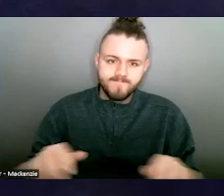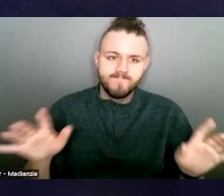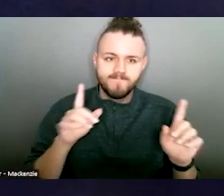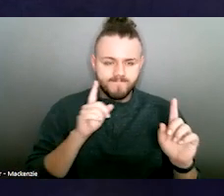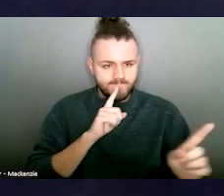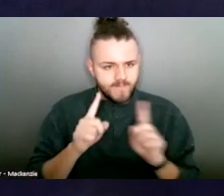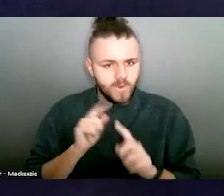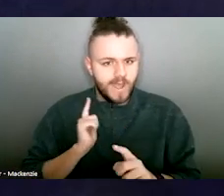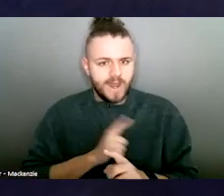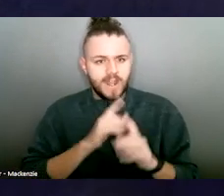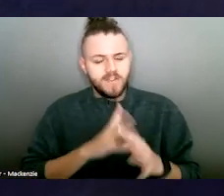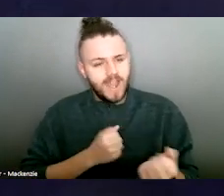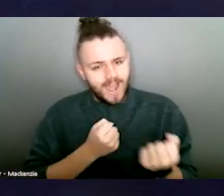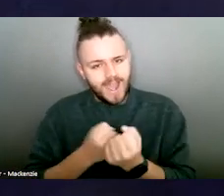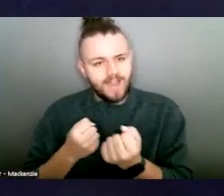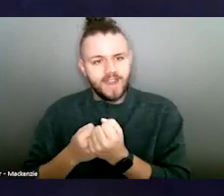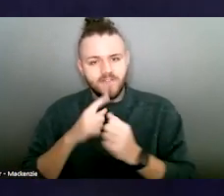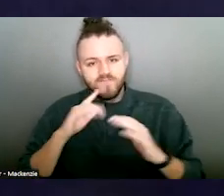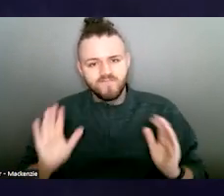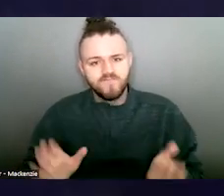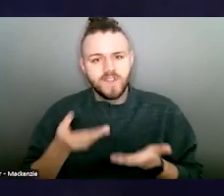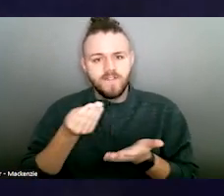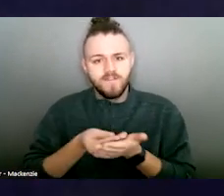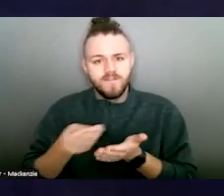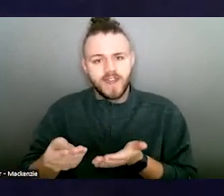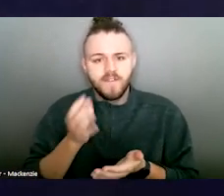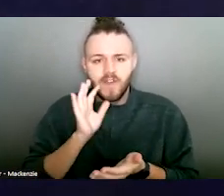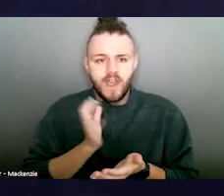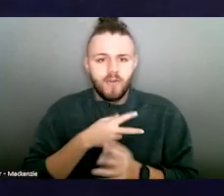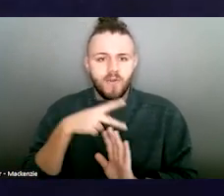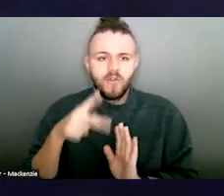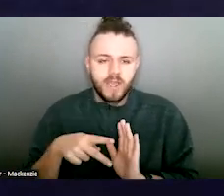and send the rest of the day advocating for increased funding for our program.